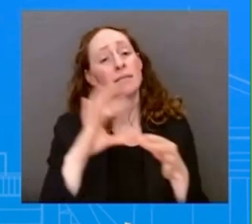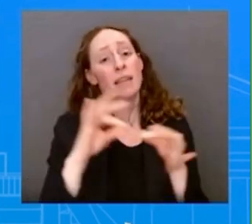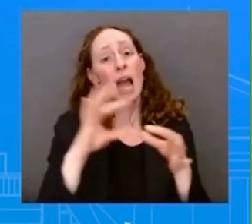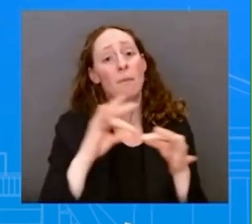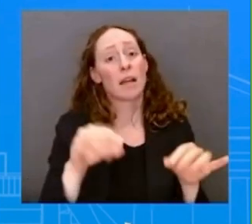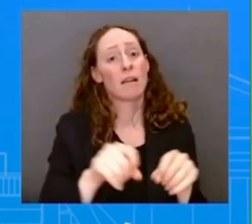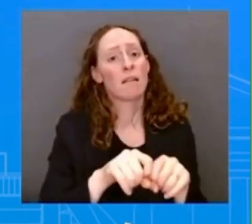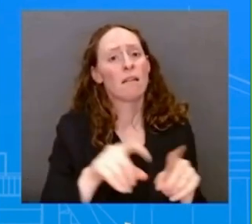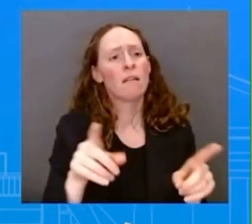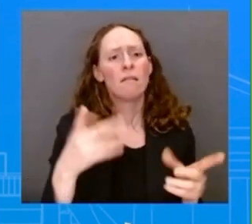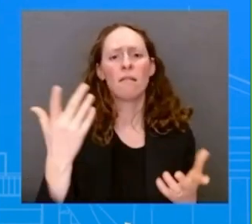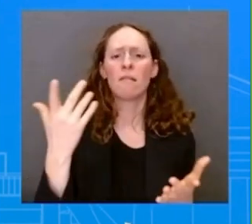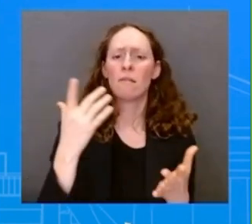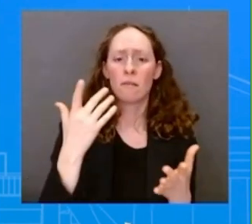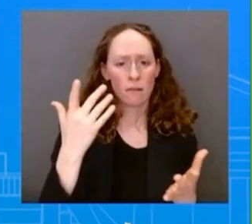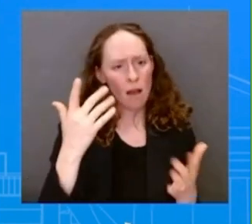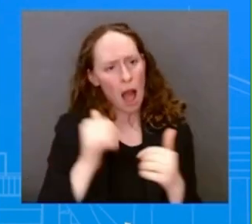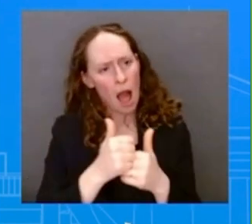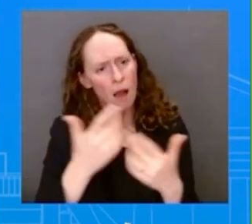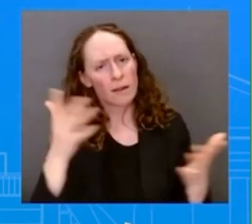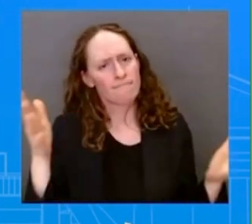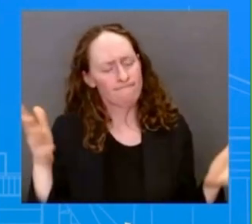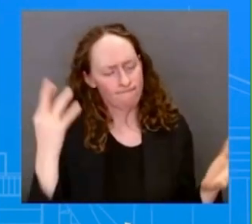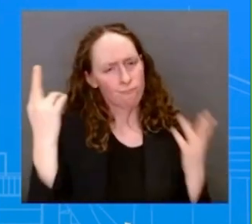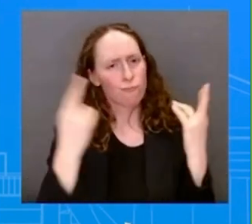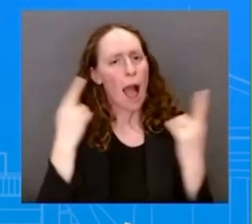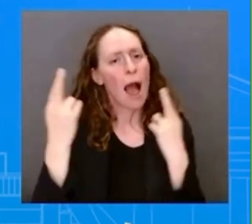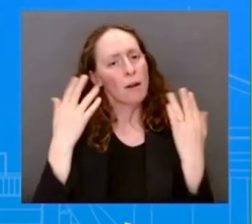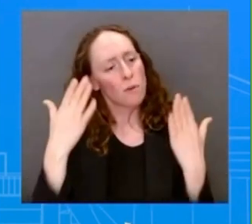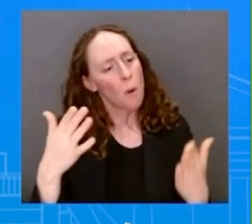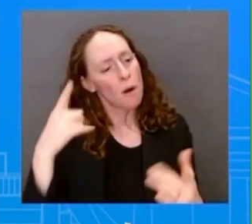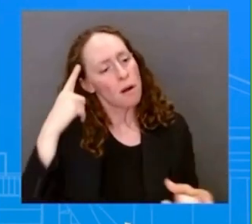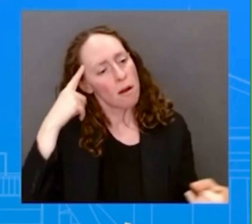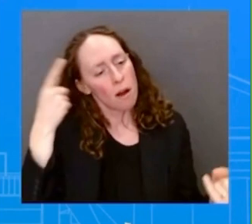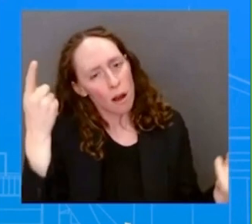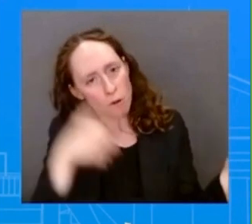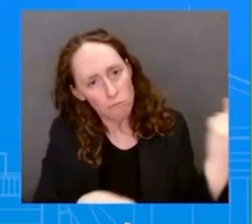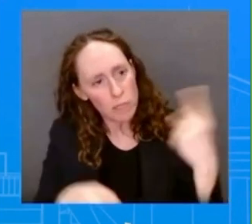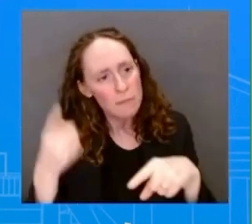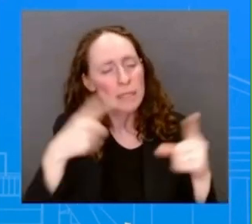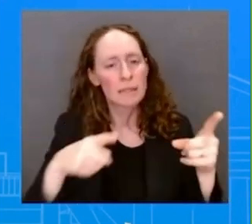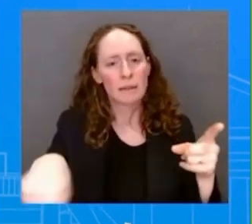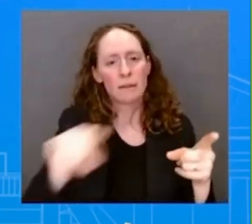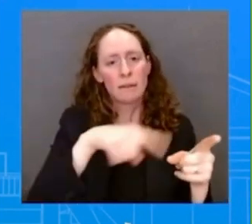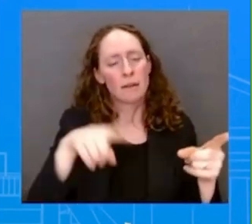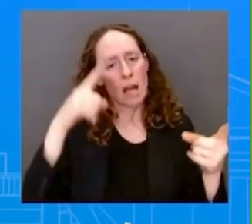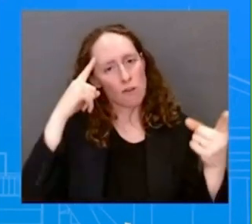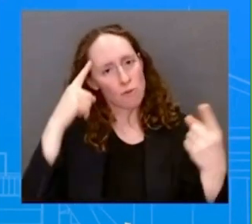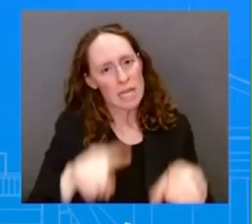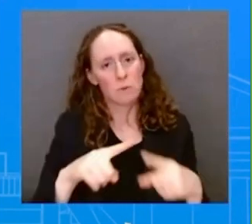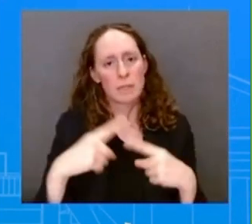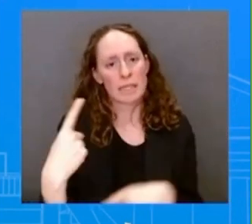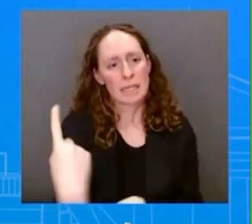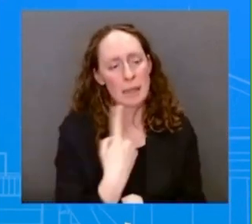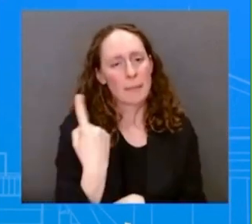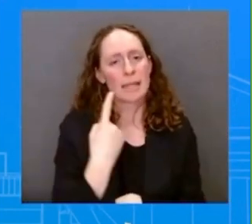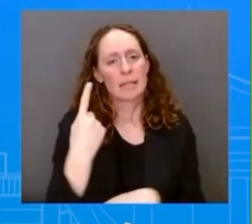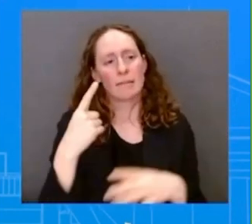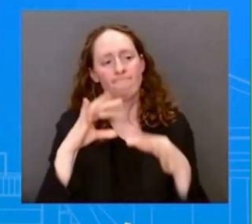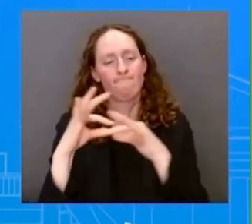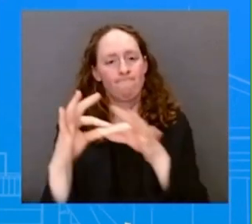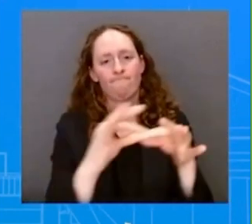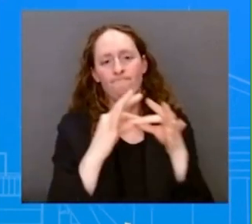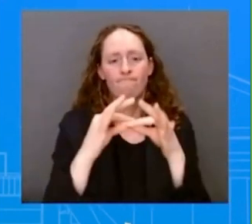with respect to these potential judicial reforms. He talked about how unshakable he knows the